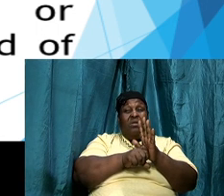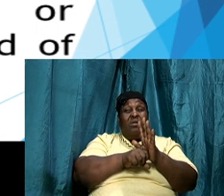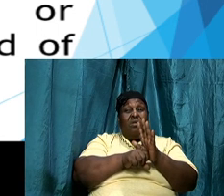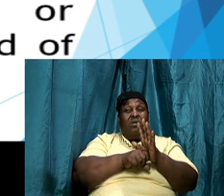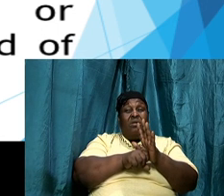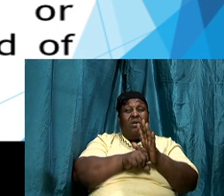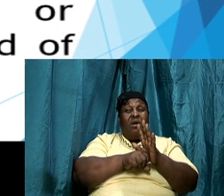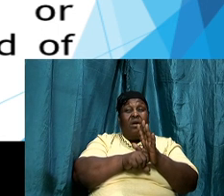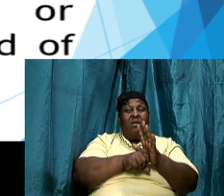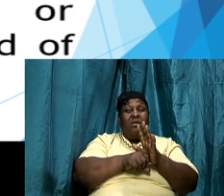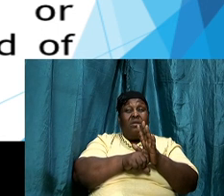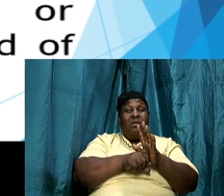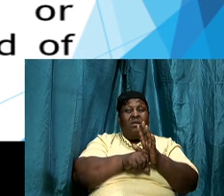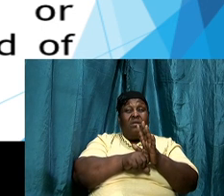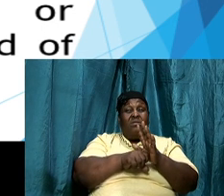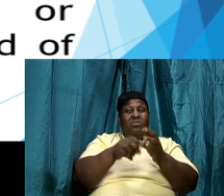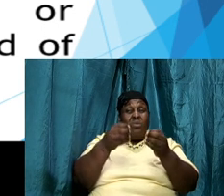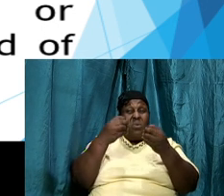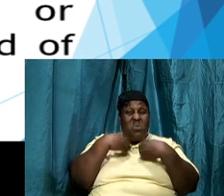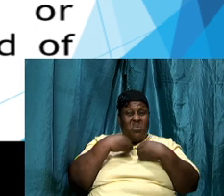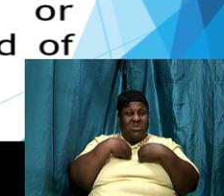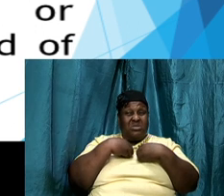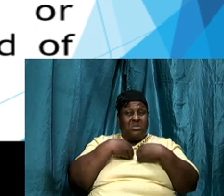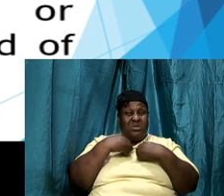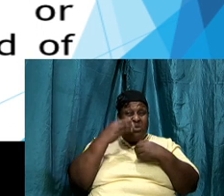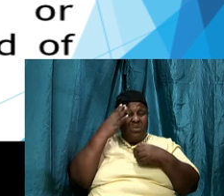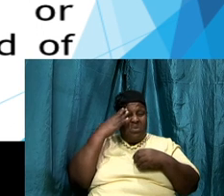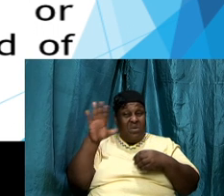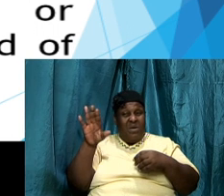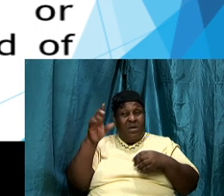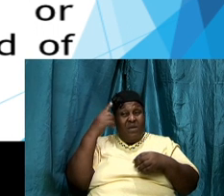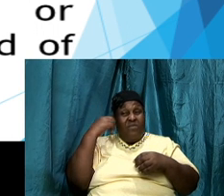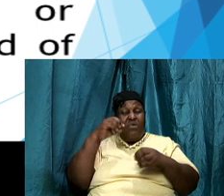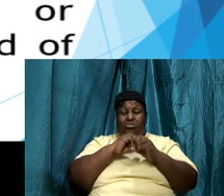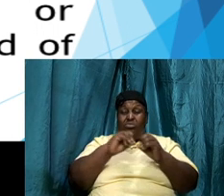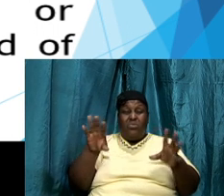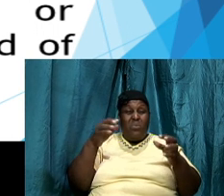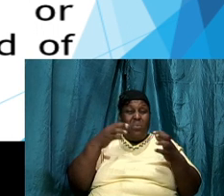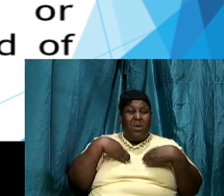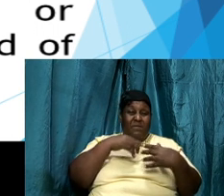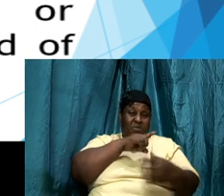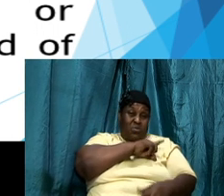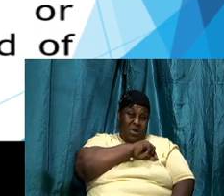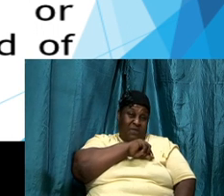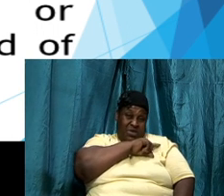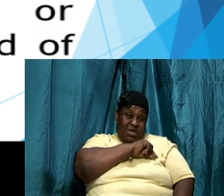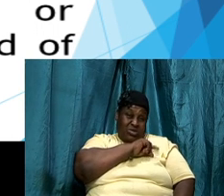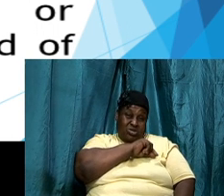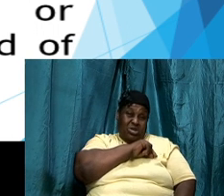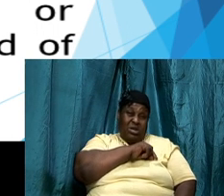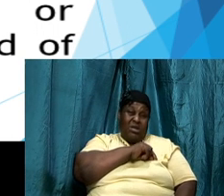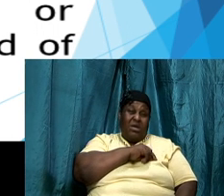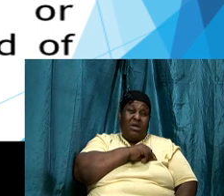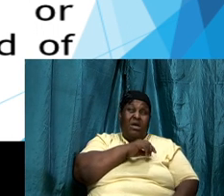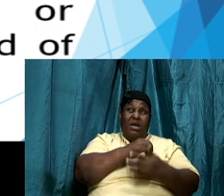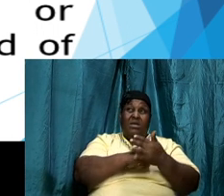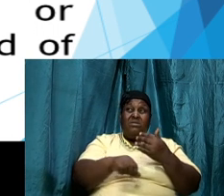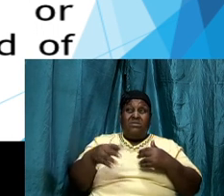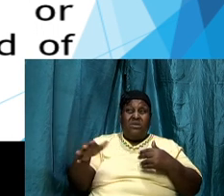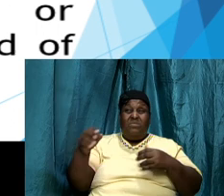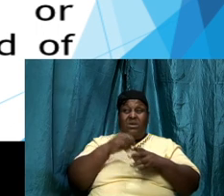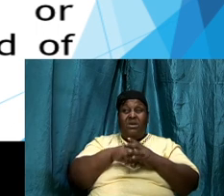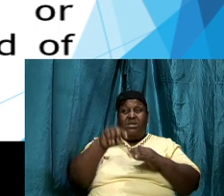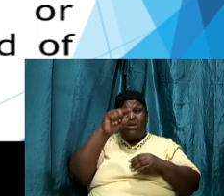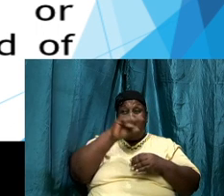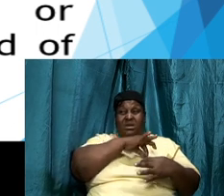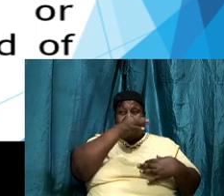don't know if you should apply for the job because you don't have the qualification and you see the thing and something in your spirit telling you but you know